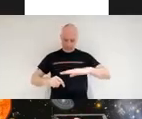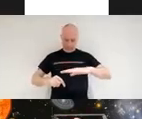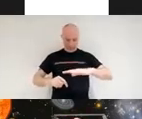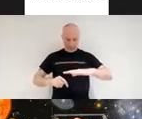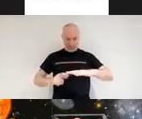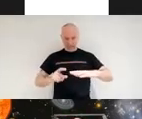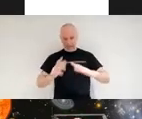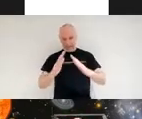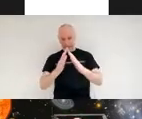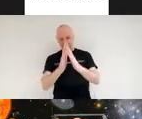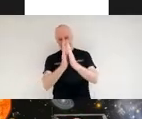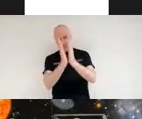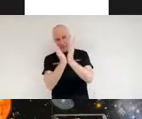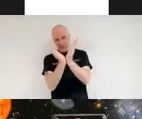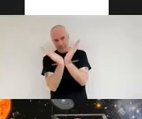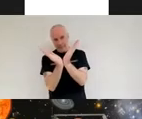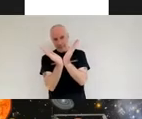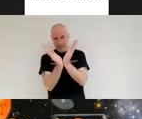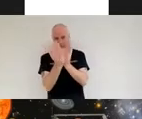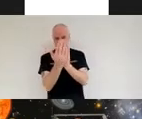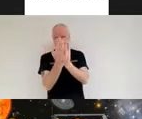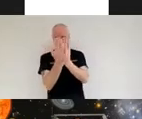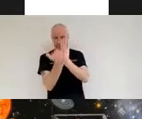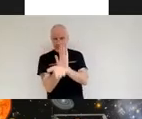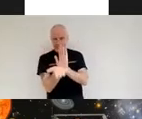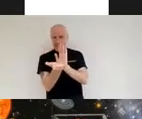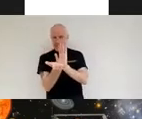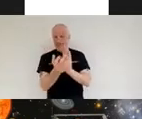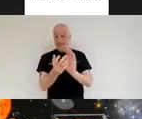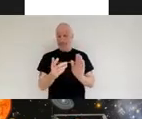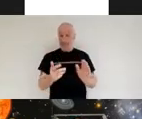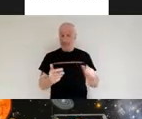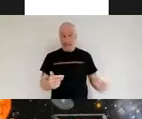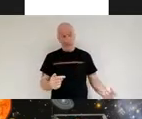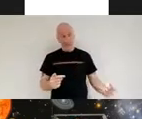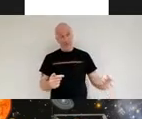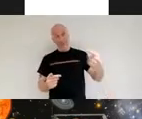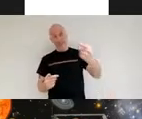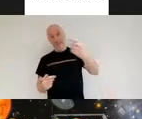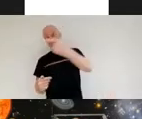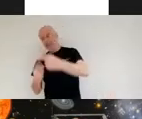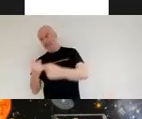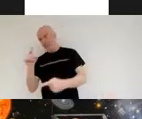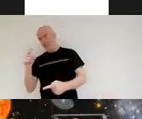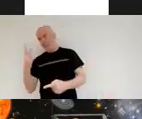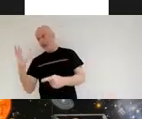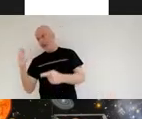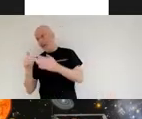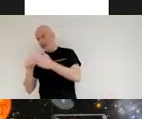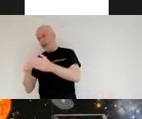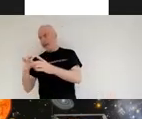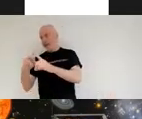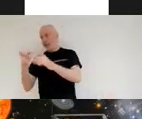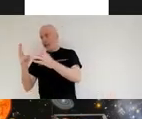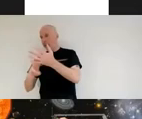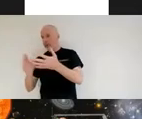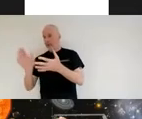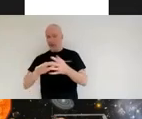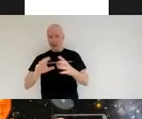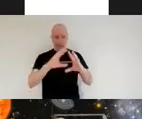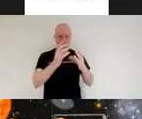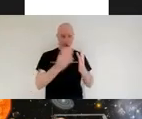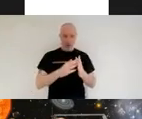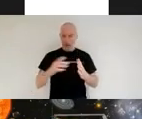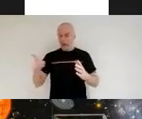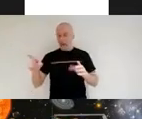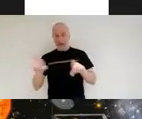kilometers from the surface of the earth that you're going to use a special gravitational balance point that also allows the earth to act as a sun